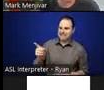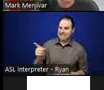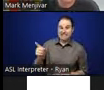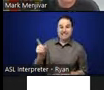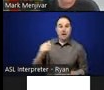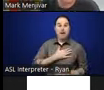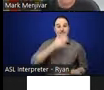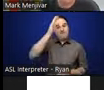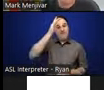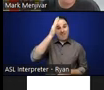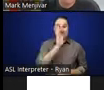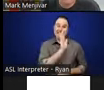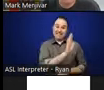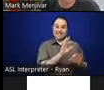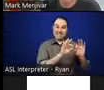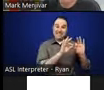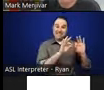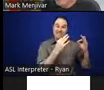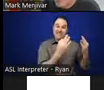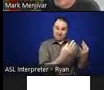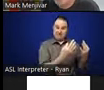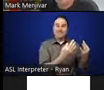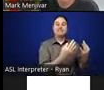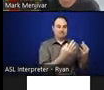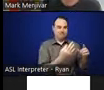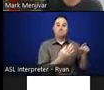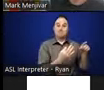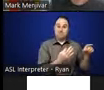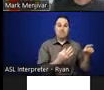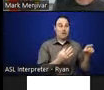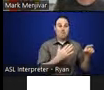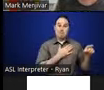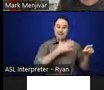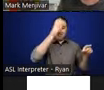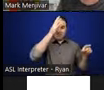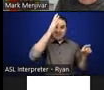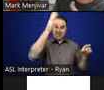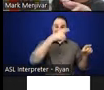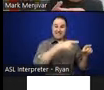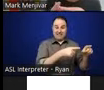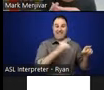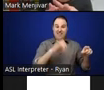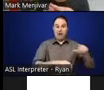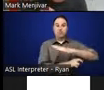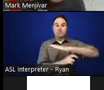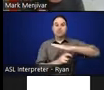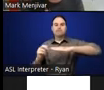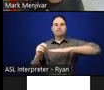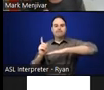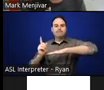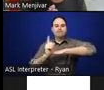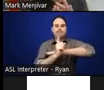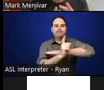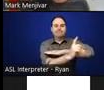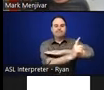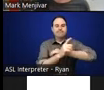father's from El Salvador. And so my grandfather of the Domingo crossed this bridge in the early forties. And so for me, there's a lot of meaning inside of this photograph.